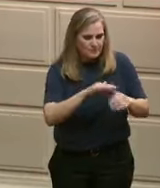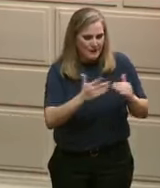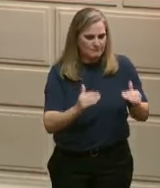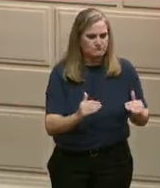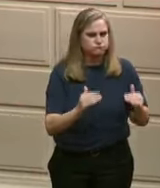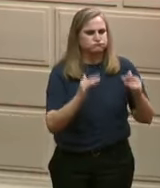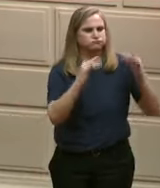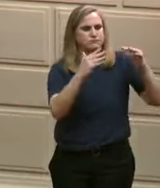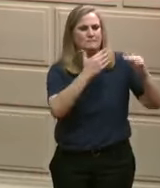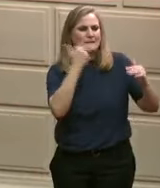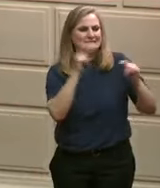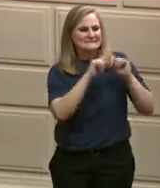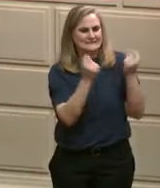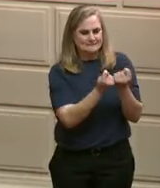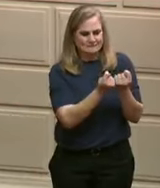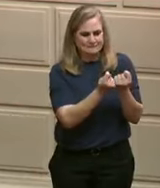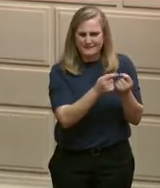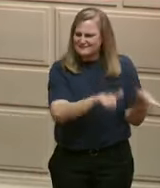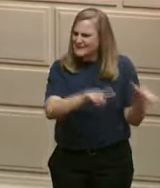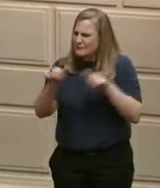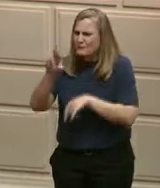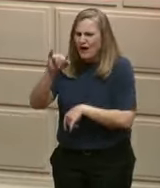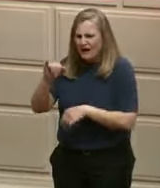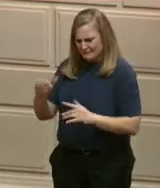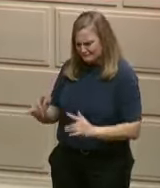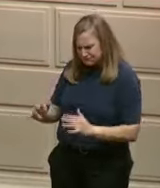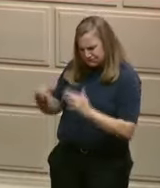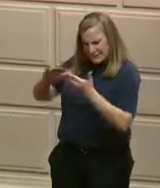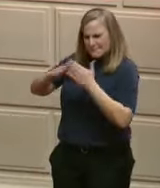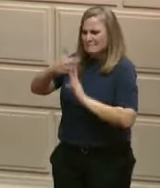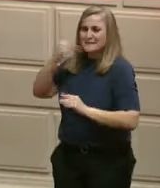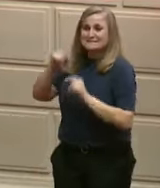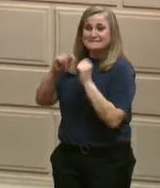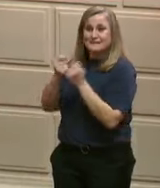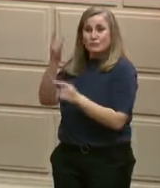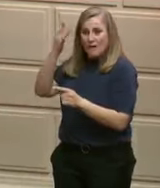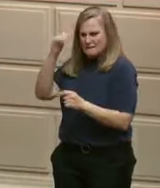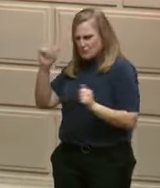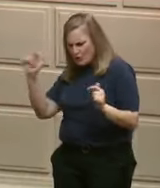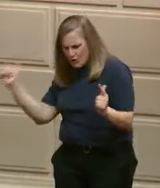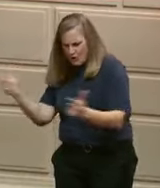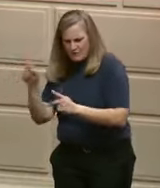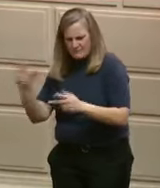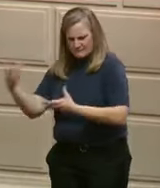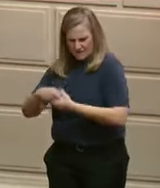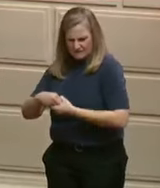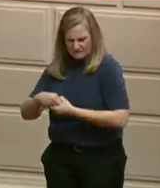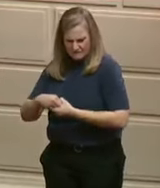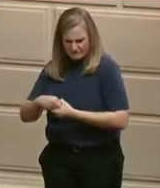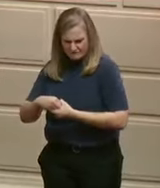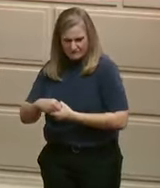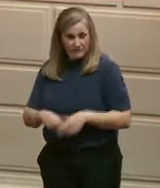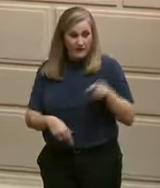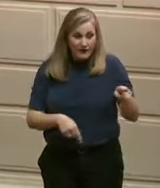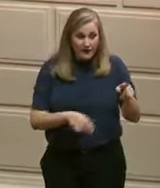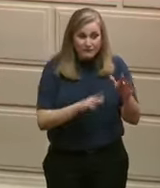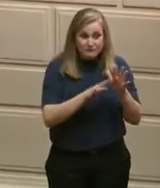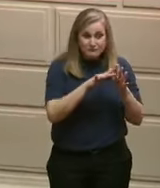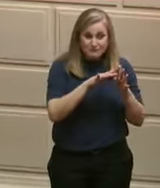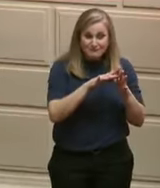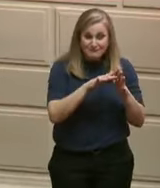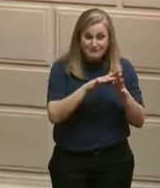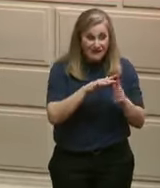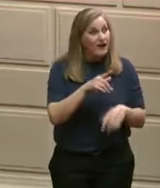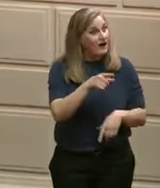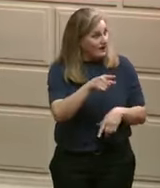succeed, but they did. Two state championships, four national championships, invited to the top tournament in the country at